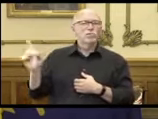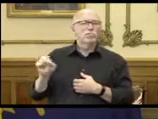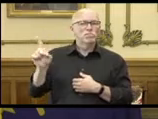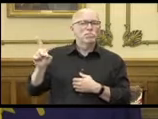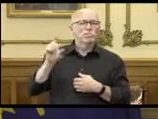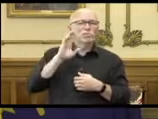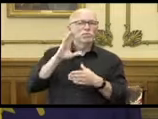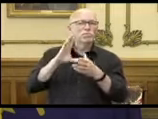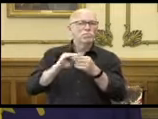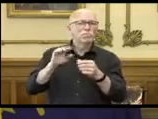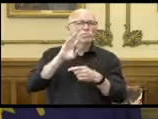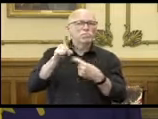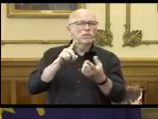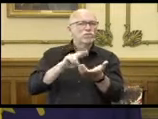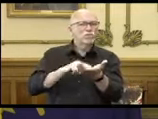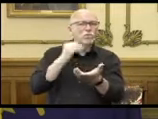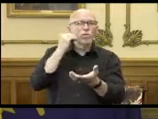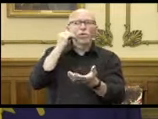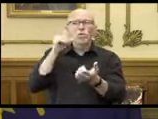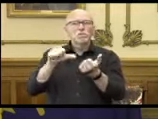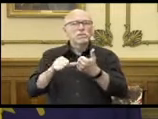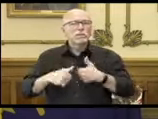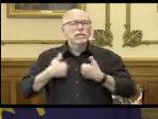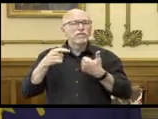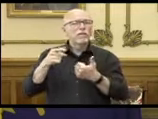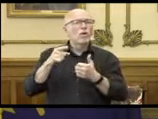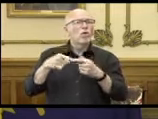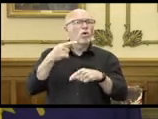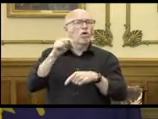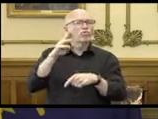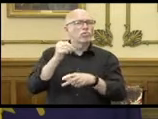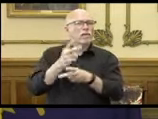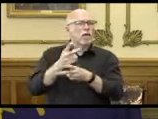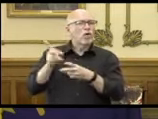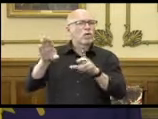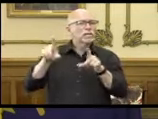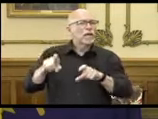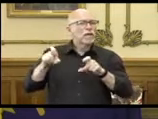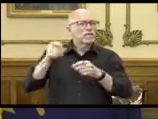long-term care testing updates inside those facilities.